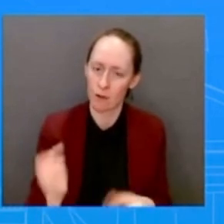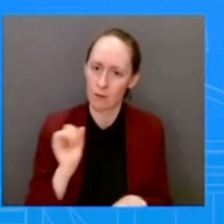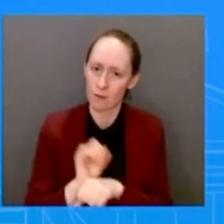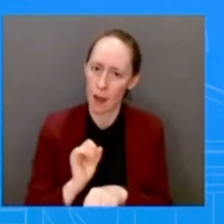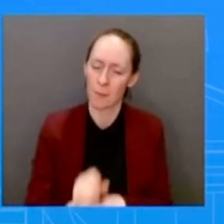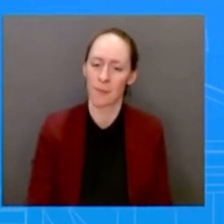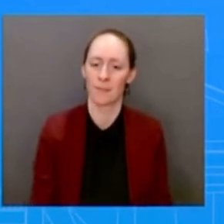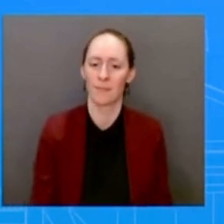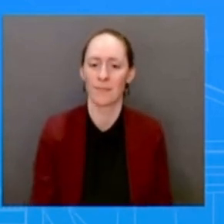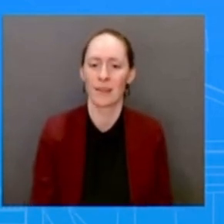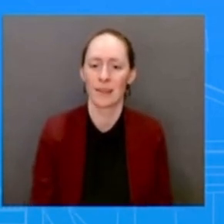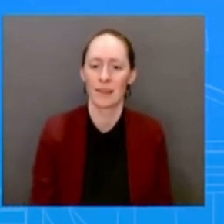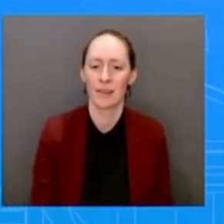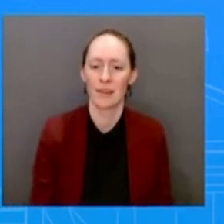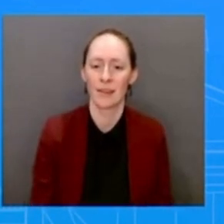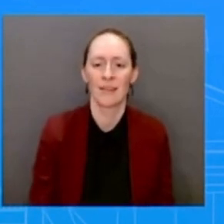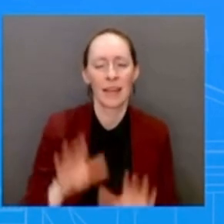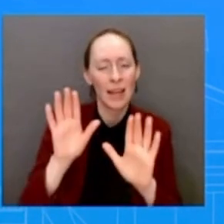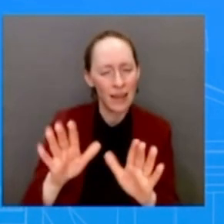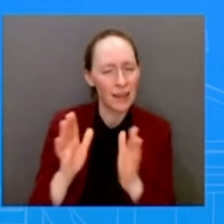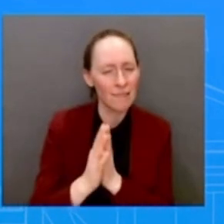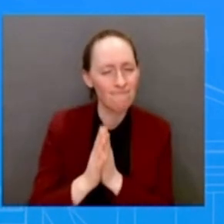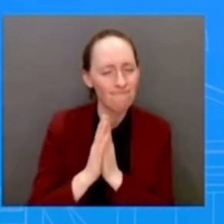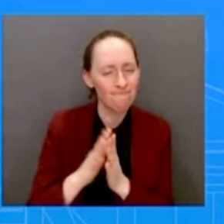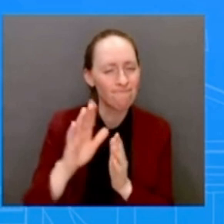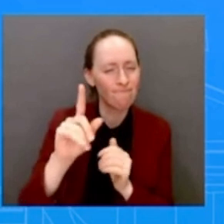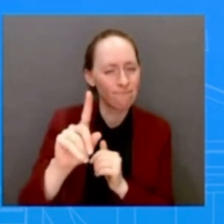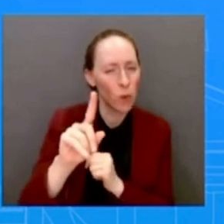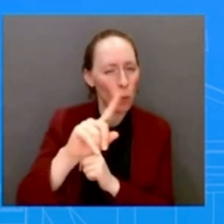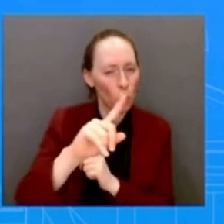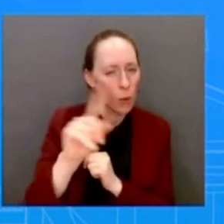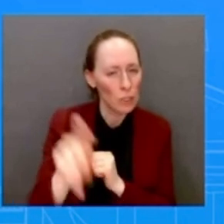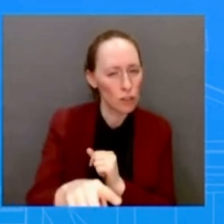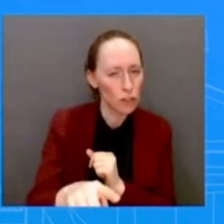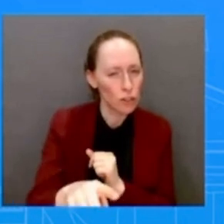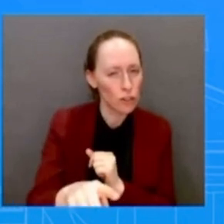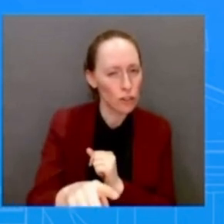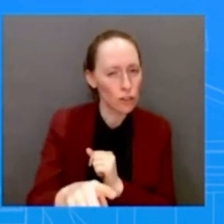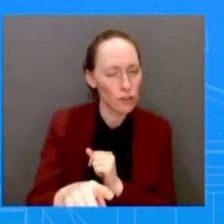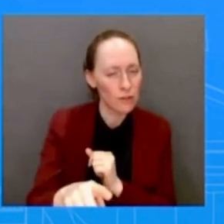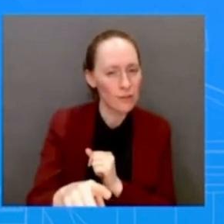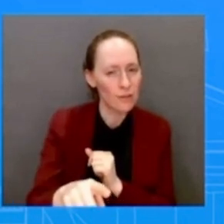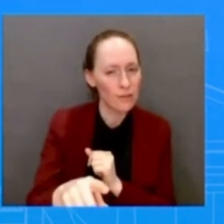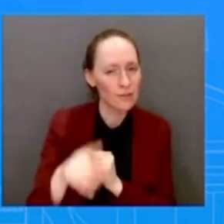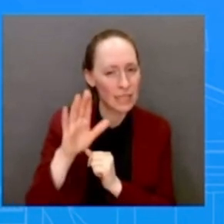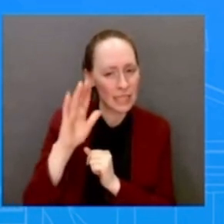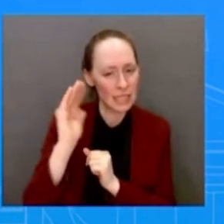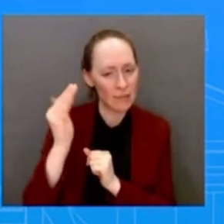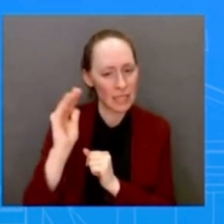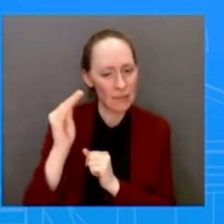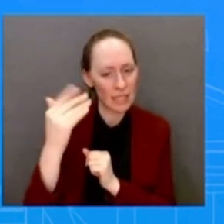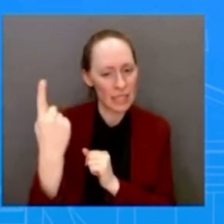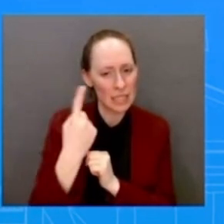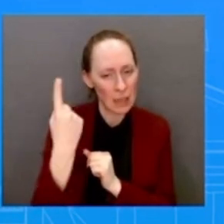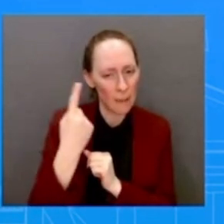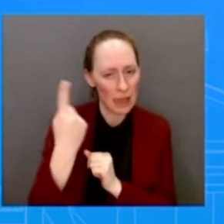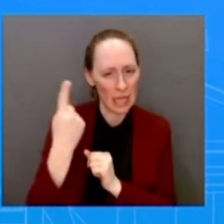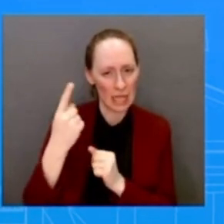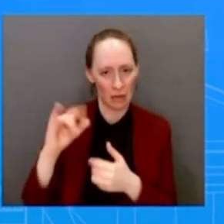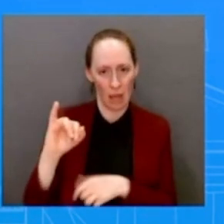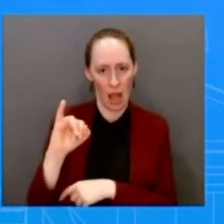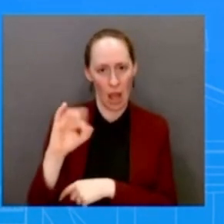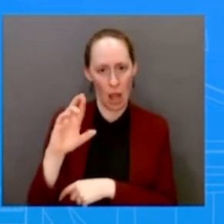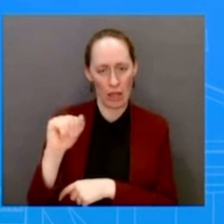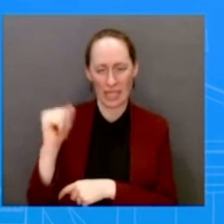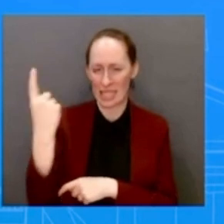to remove this irritant in the relationship at a time when you're looking at a protracted war in